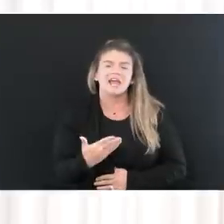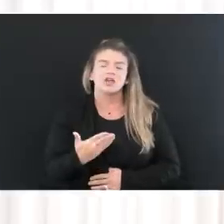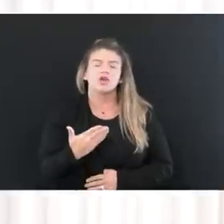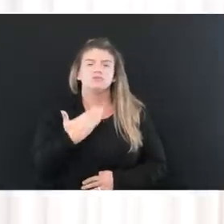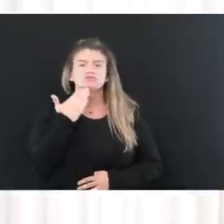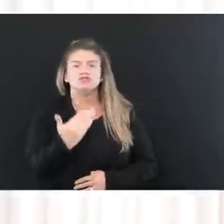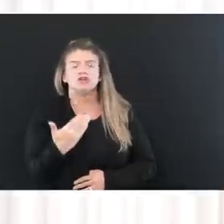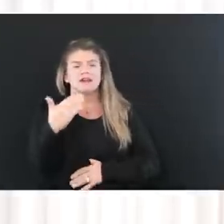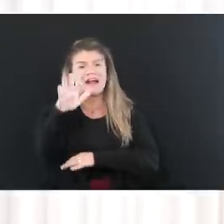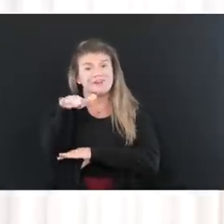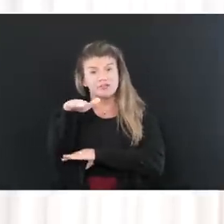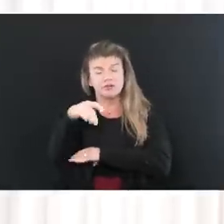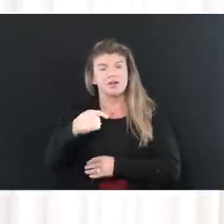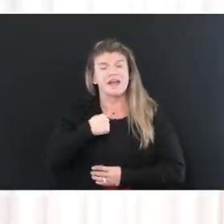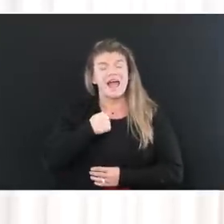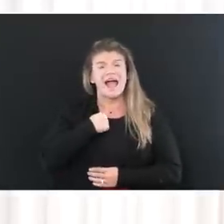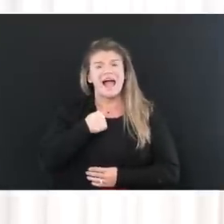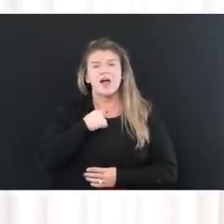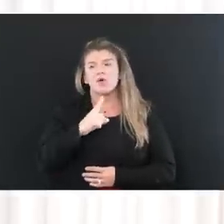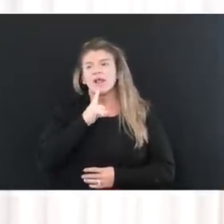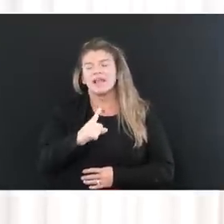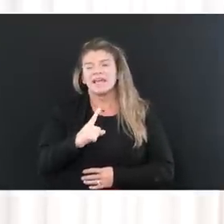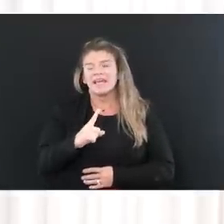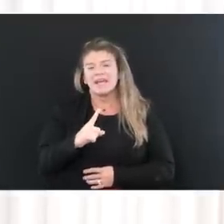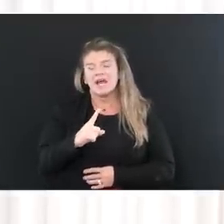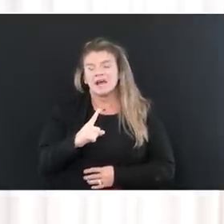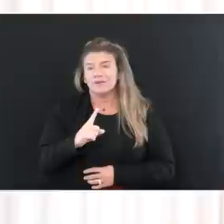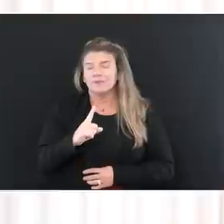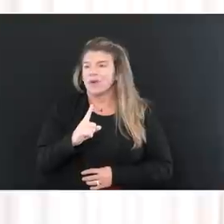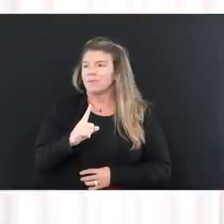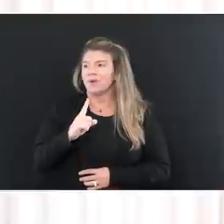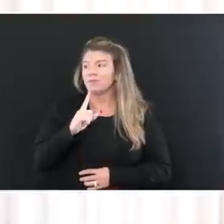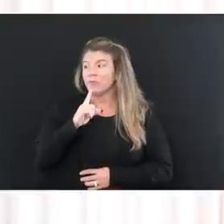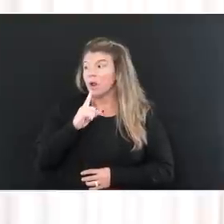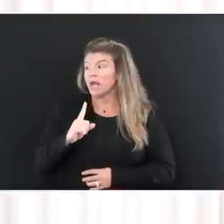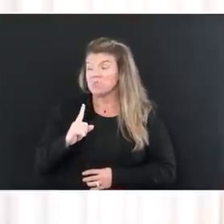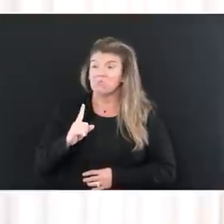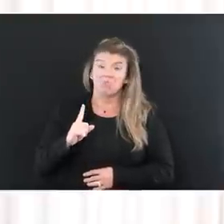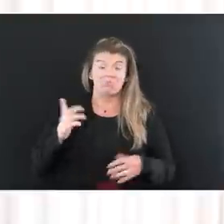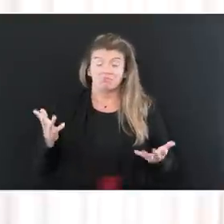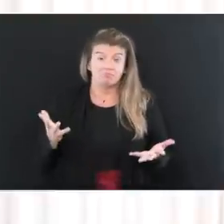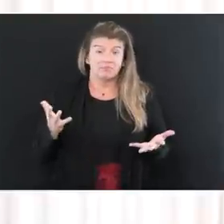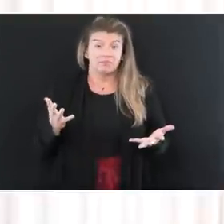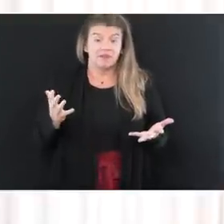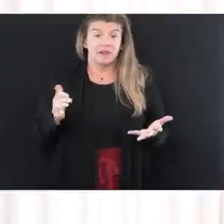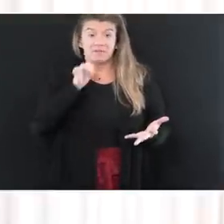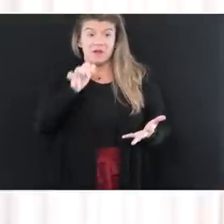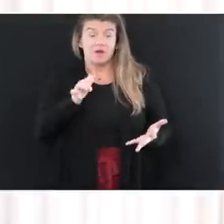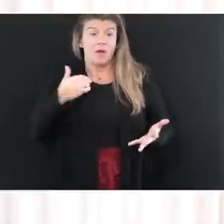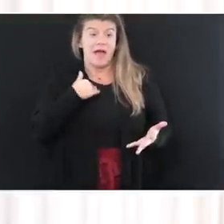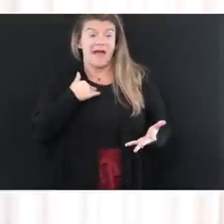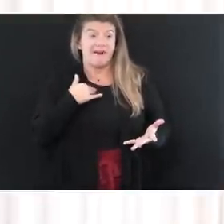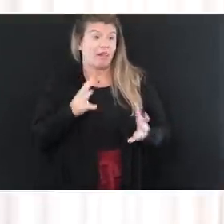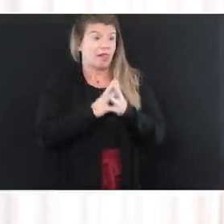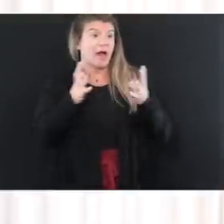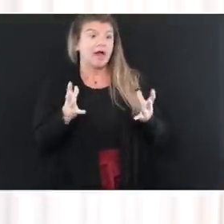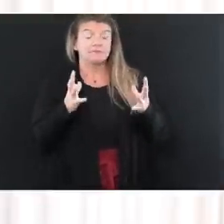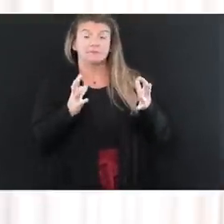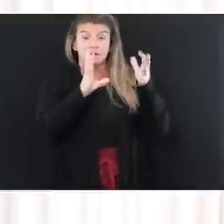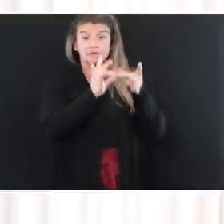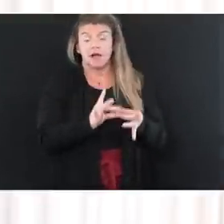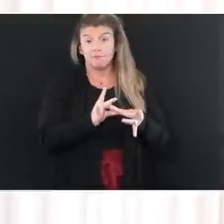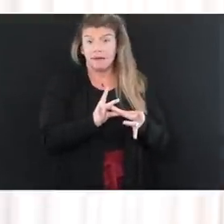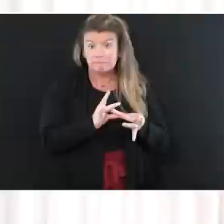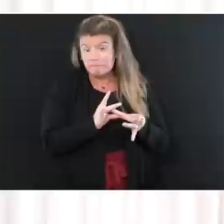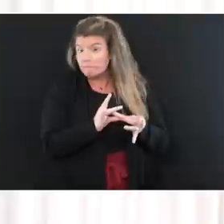I really am without much to say, which is not common. Other than to say